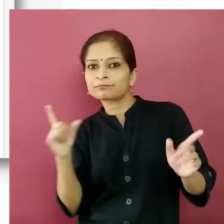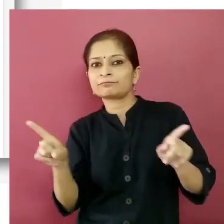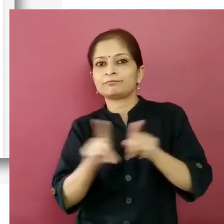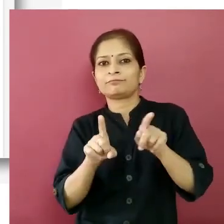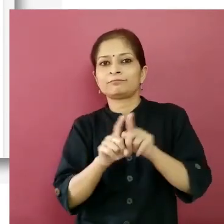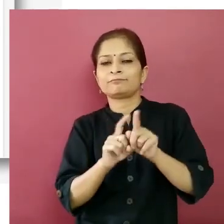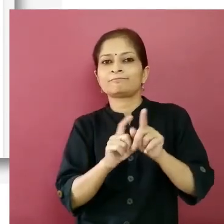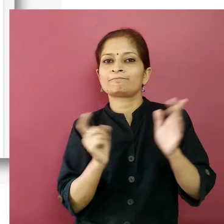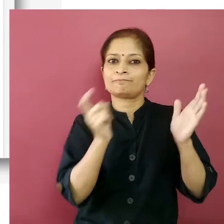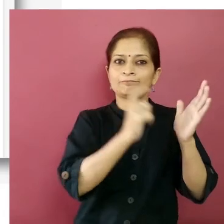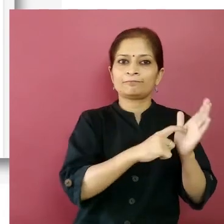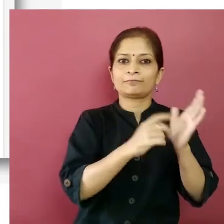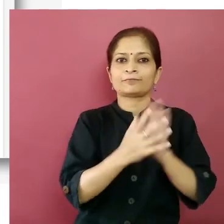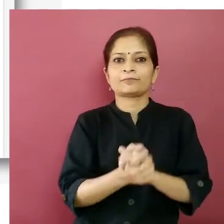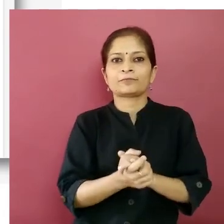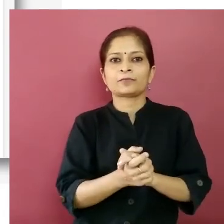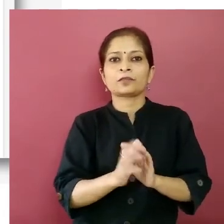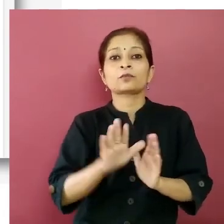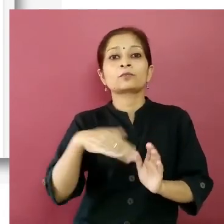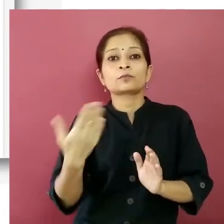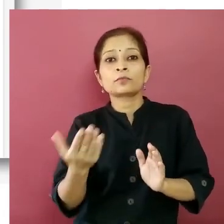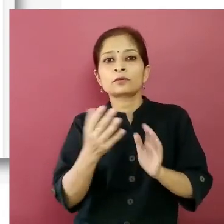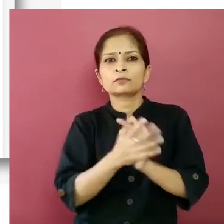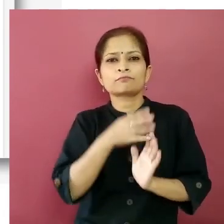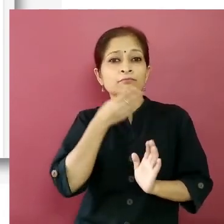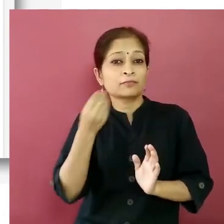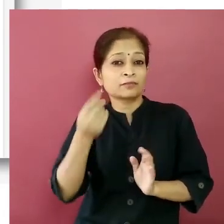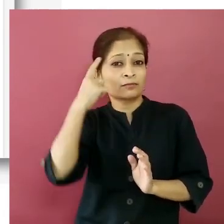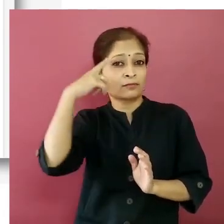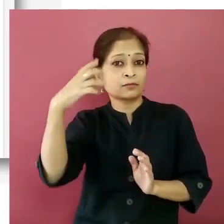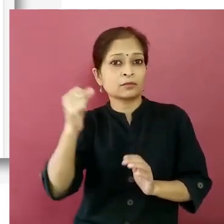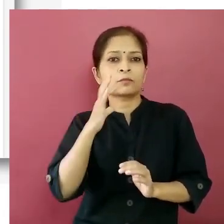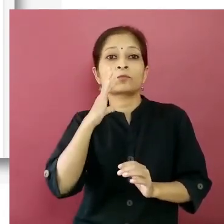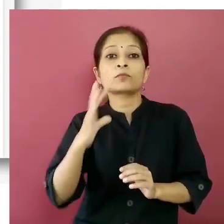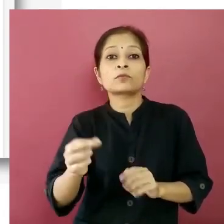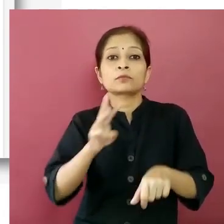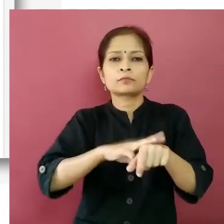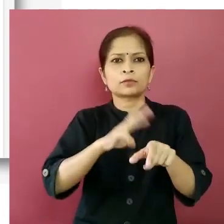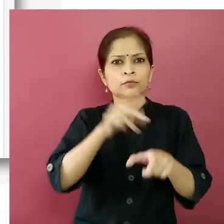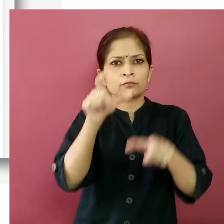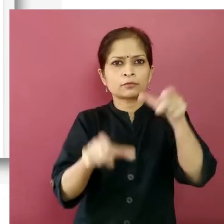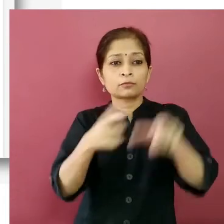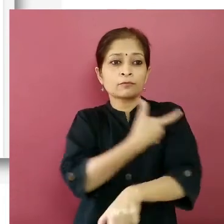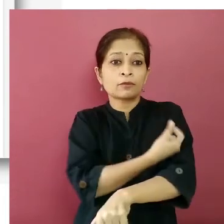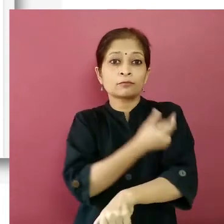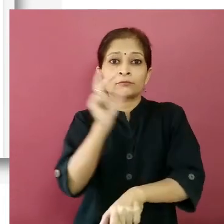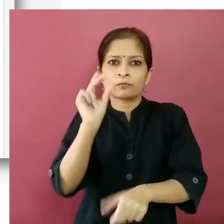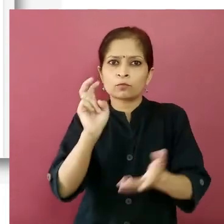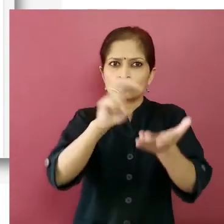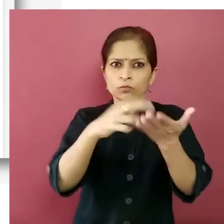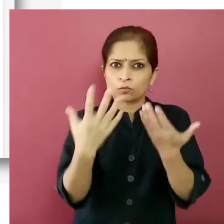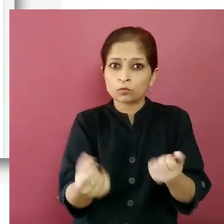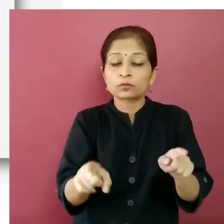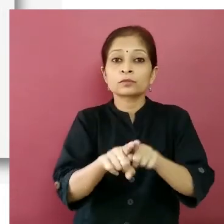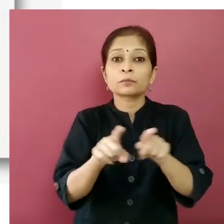please note that to add multiple members for the same dose to appointment the vaccine and dose